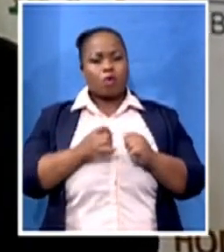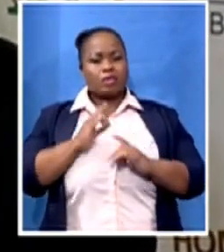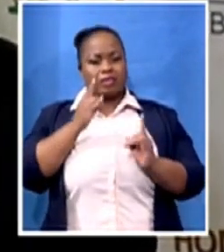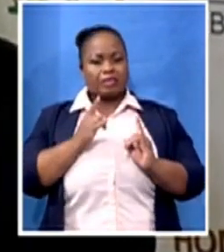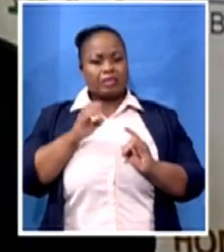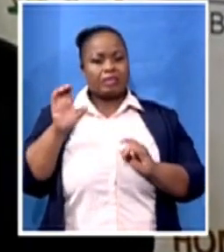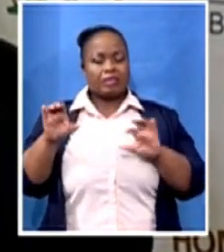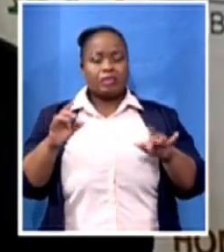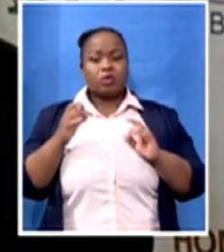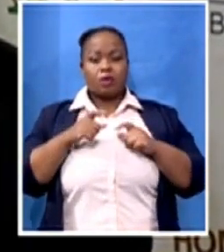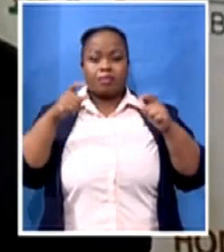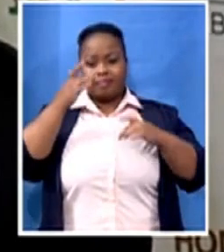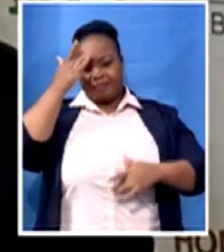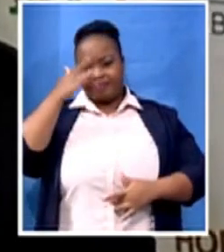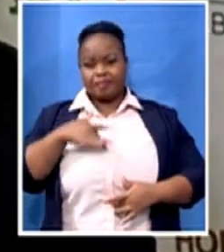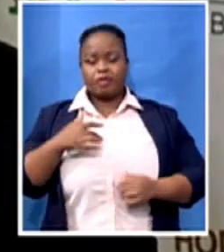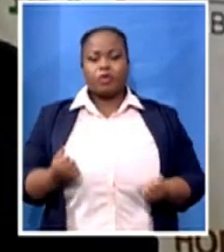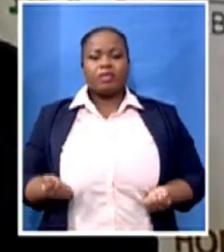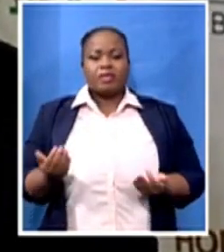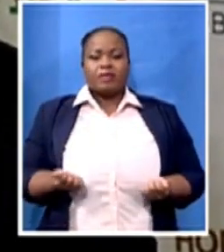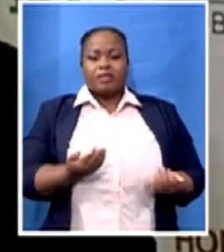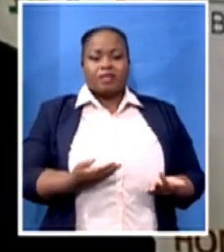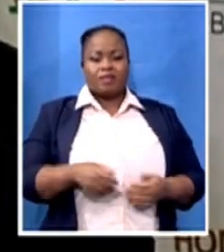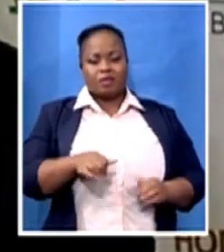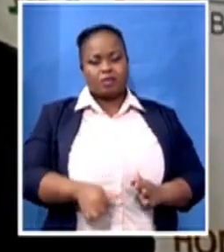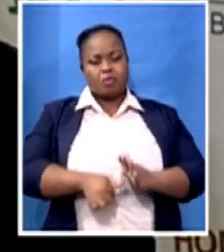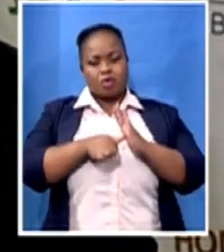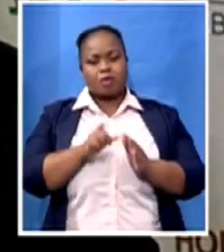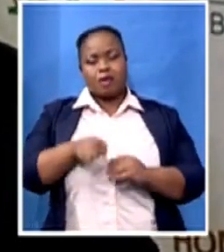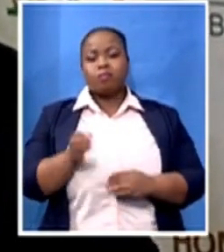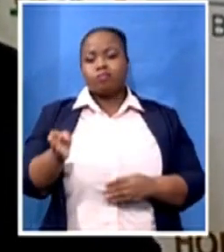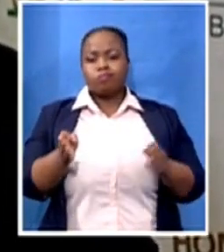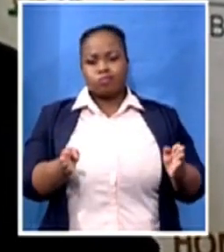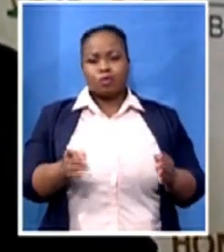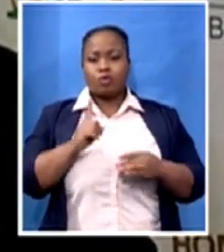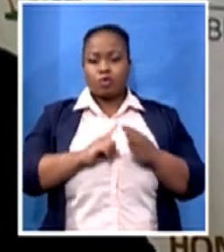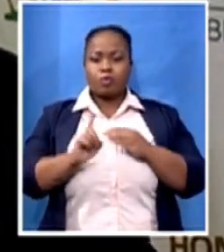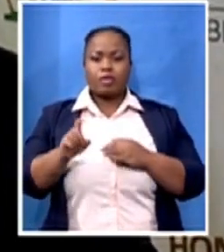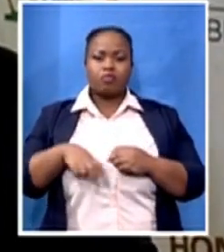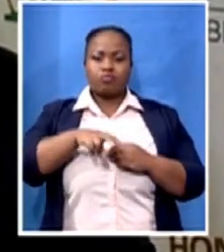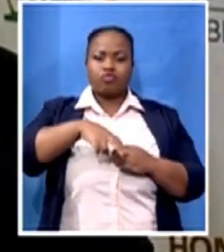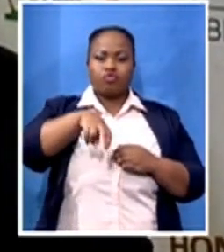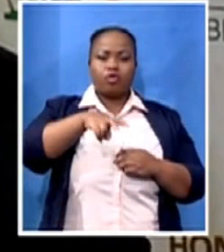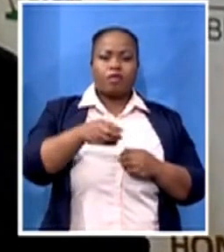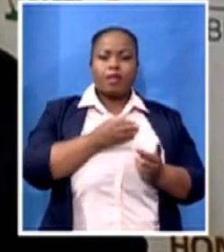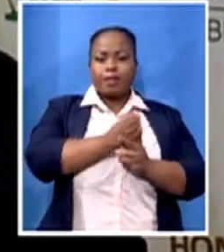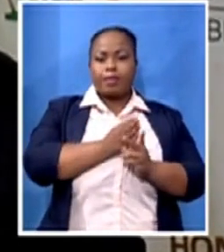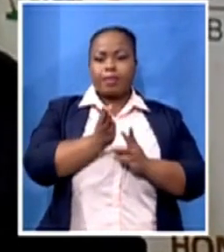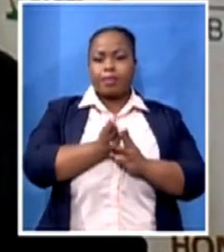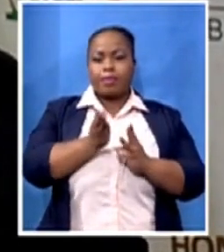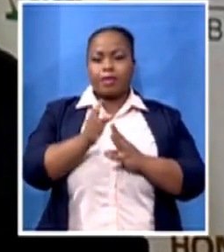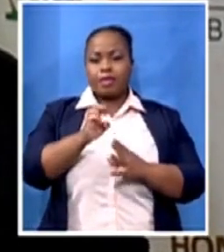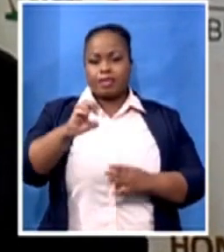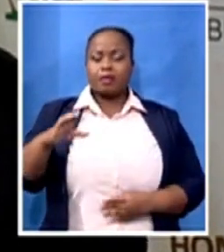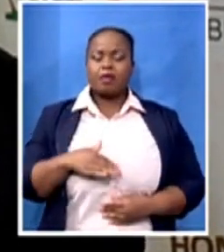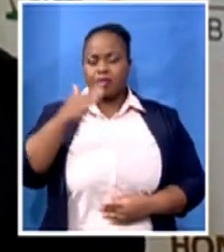across this province. And you will have to walk and travel the length and breadth. And you know that. That's why I've said to MEC, let's